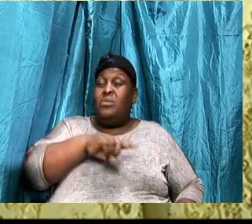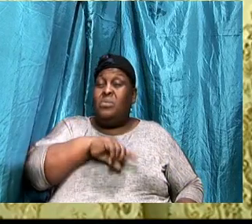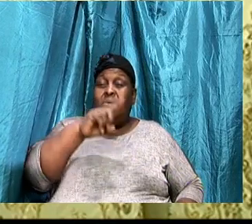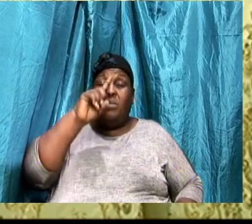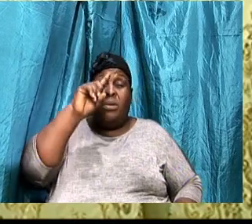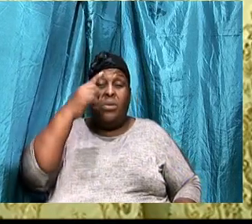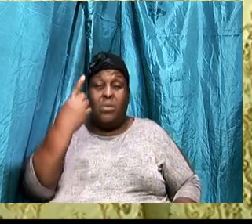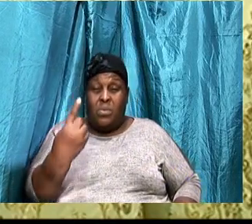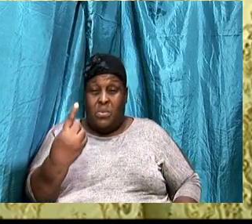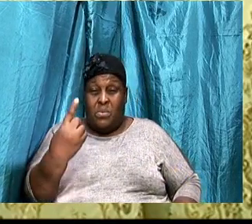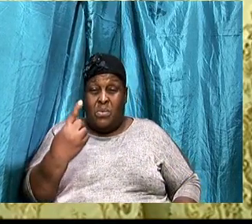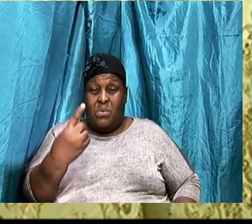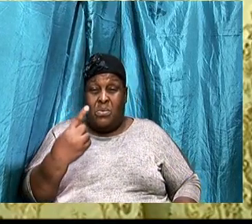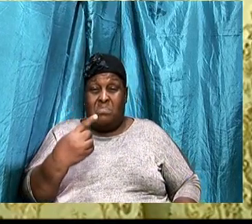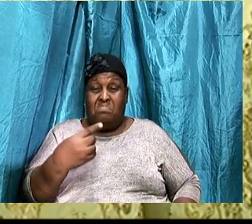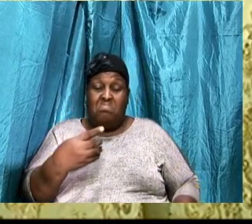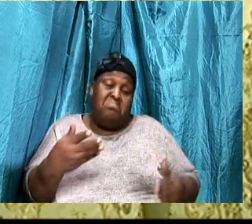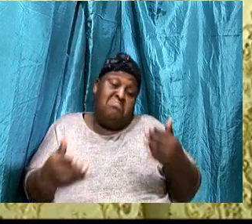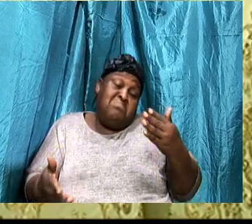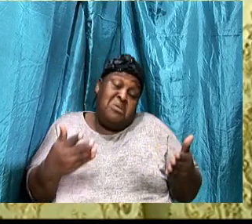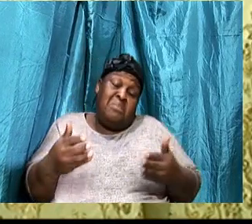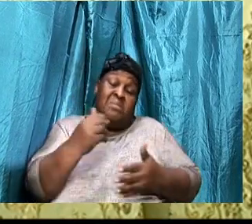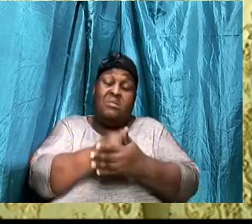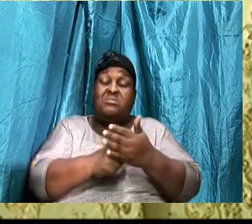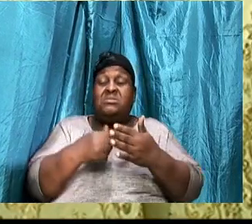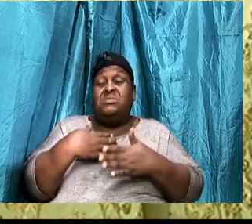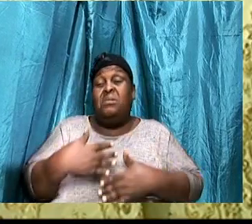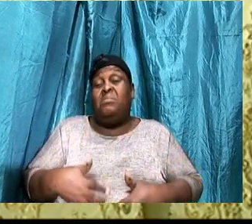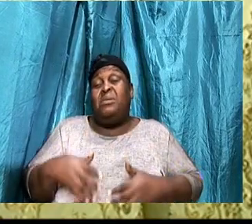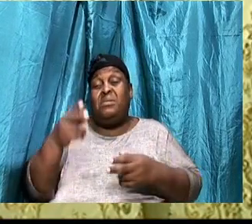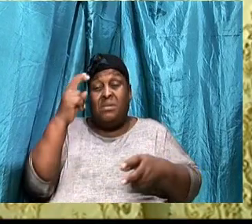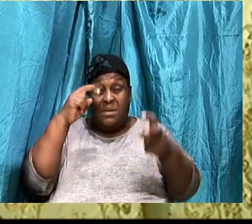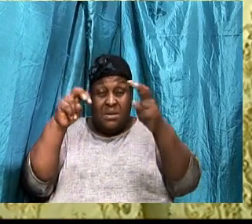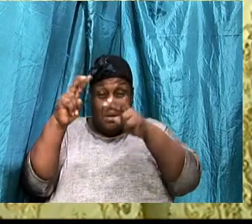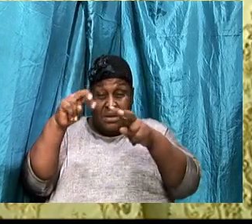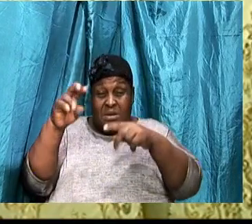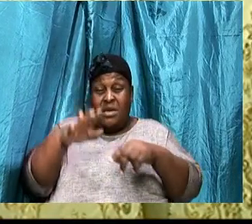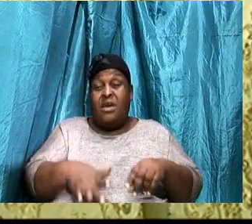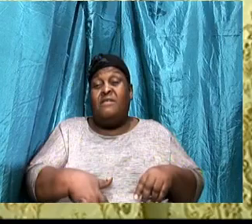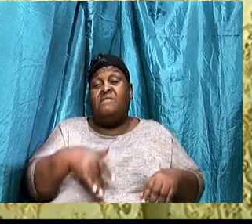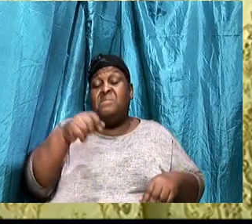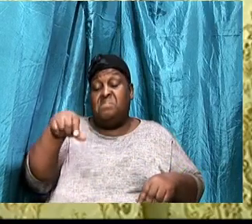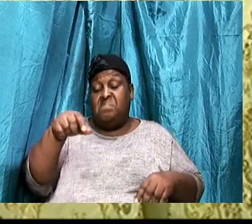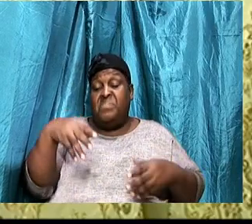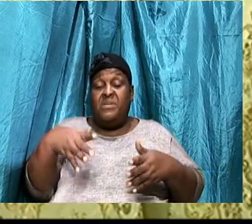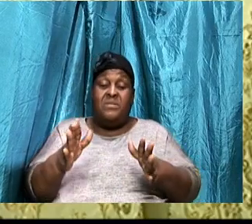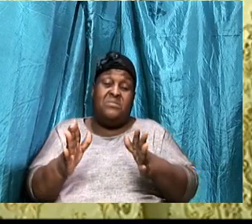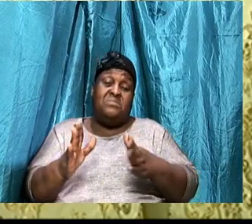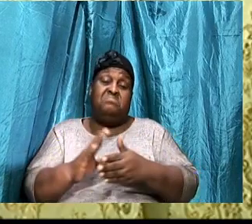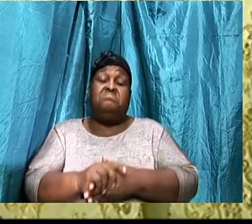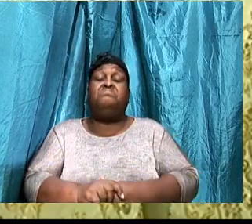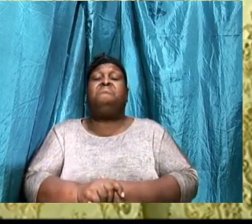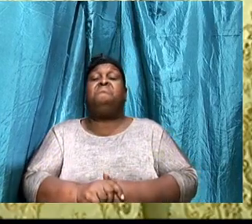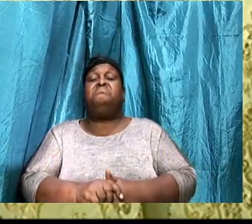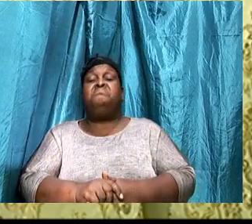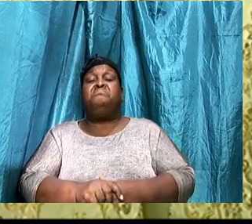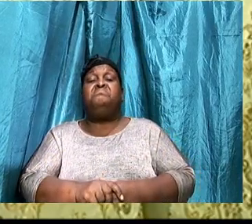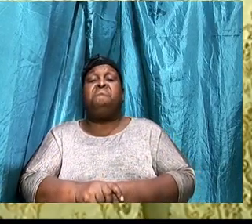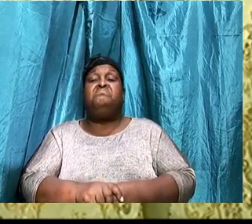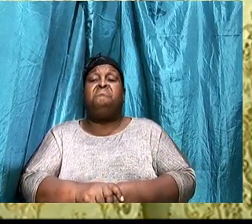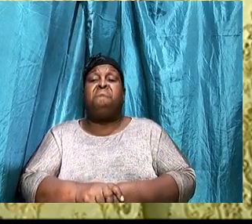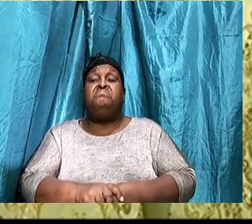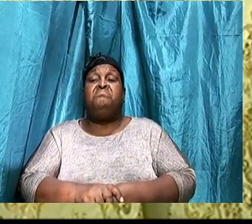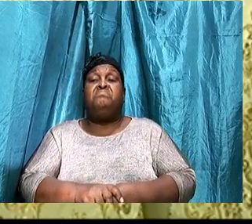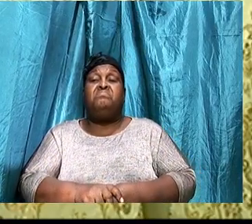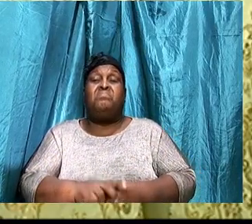Hallelujah. And there might just be somebody that is streaming, That just feel this way. Thank you Holy Ghost.